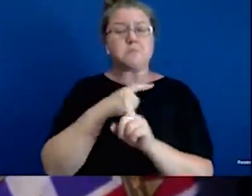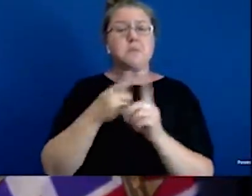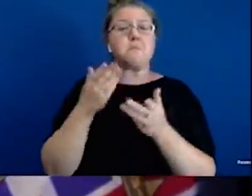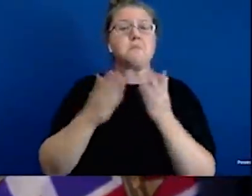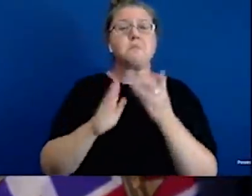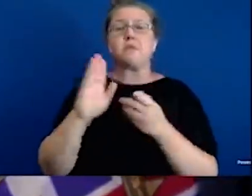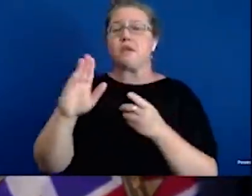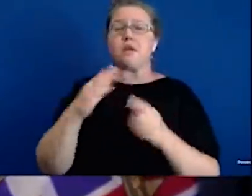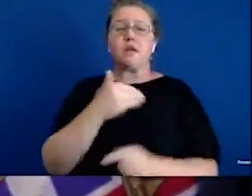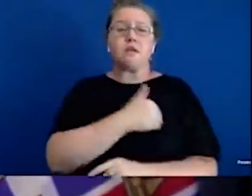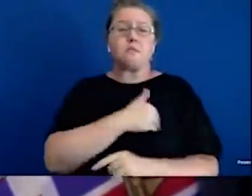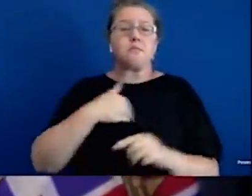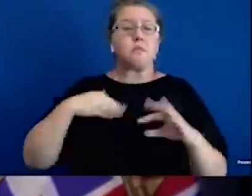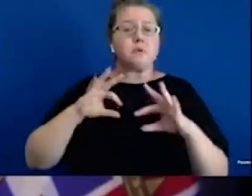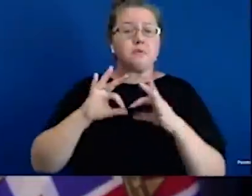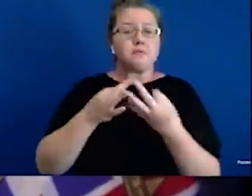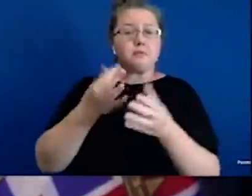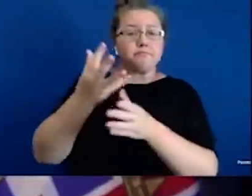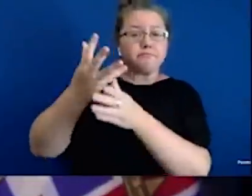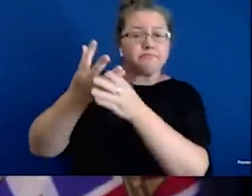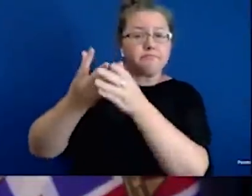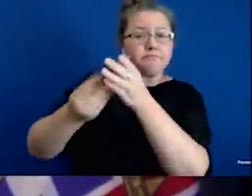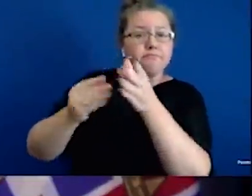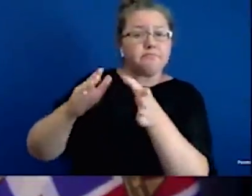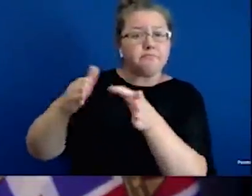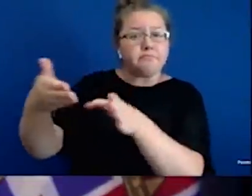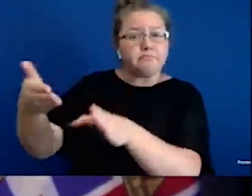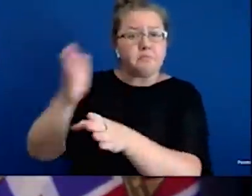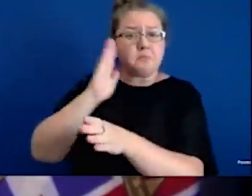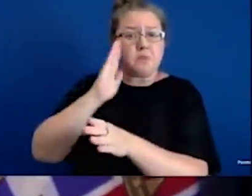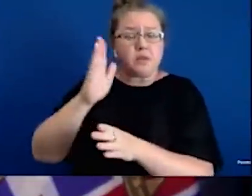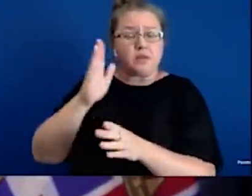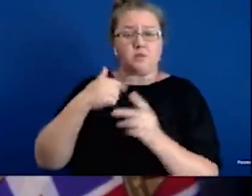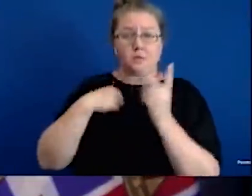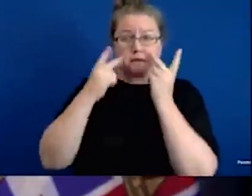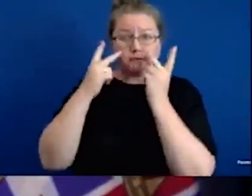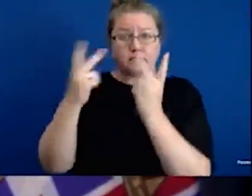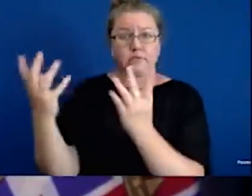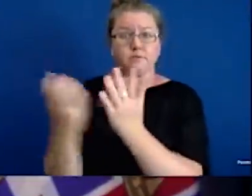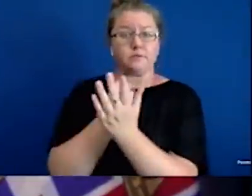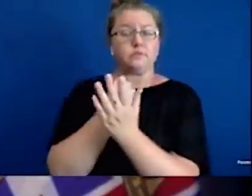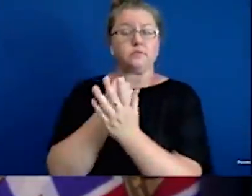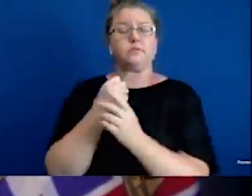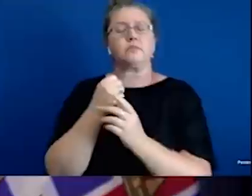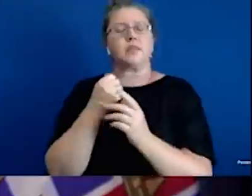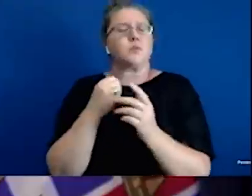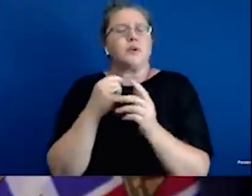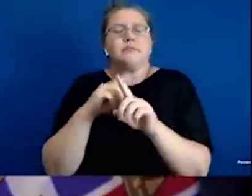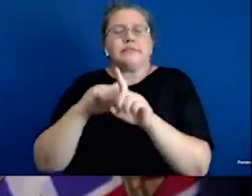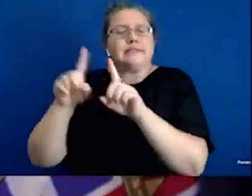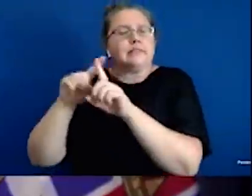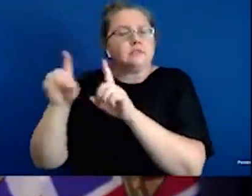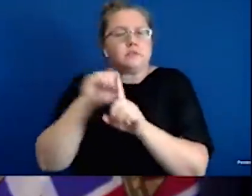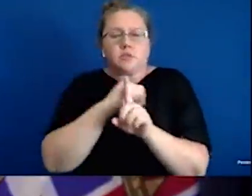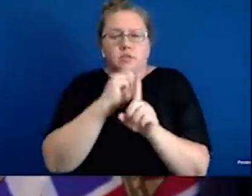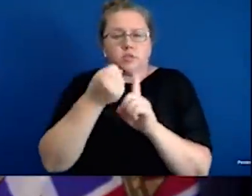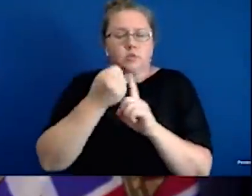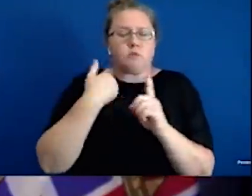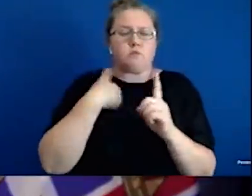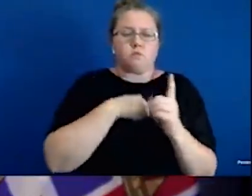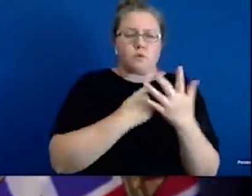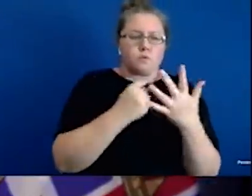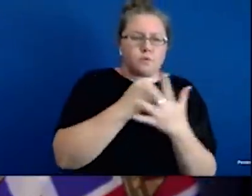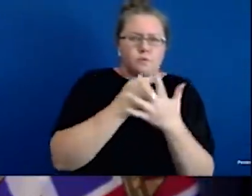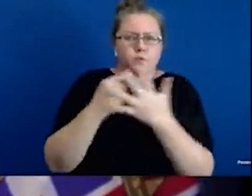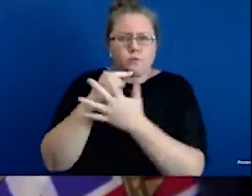a dying relative or for a business function to take place if needed. And there's a number of examples that we're looking at